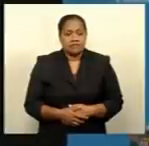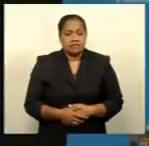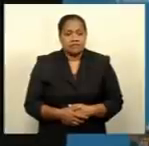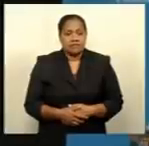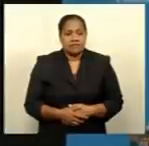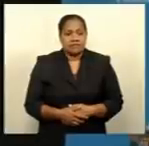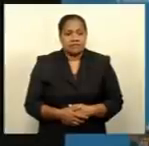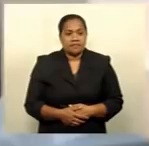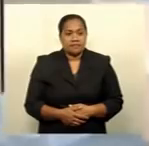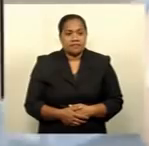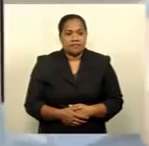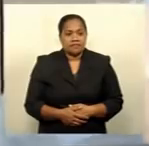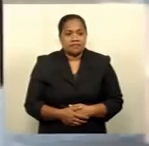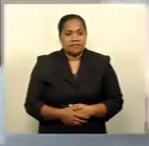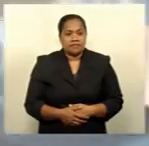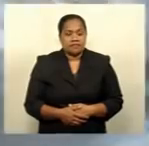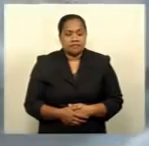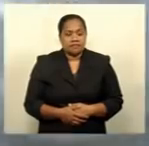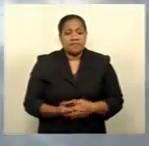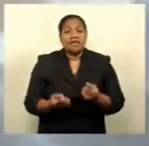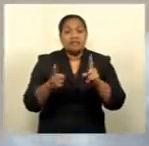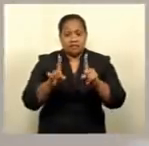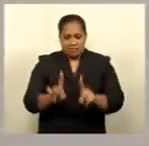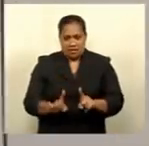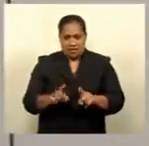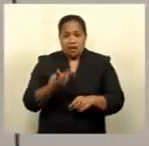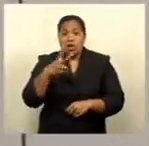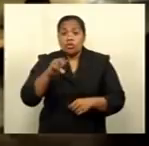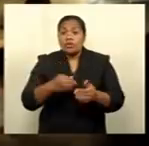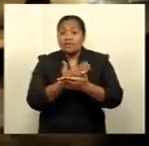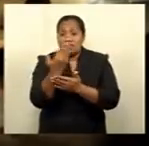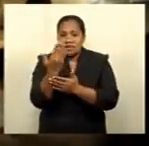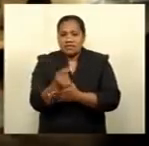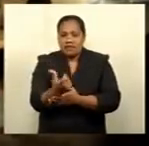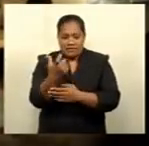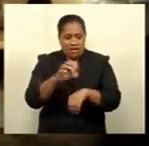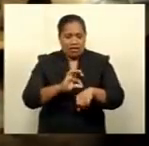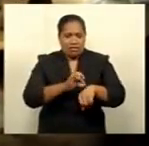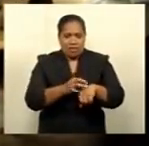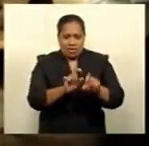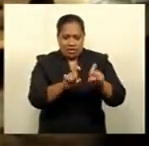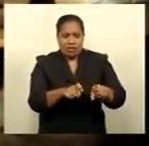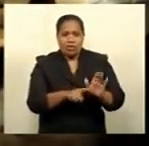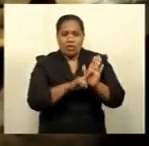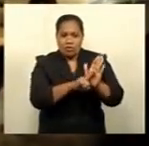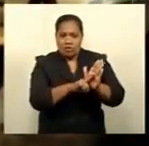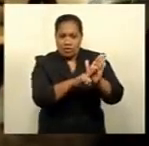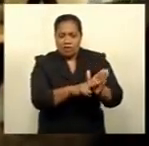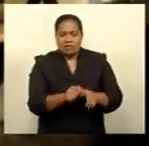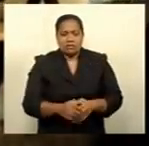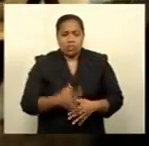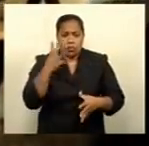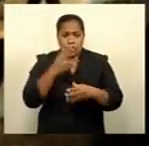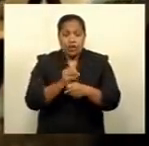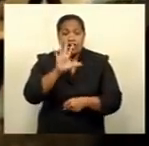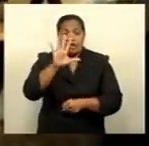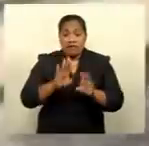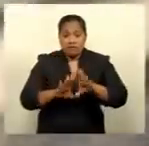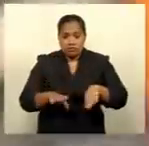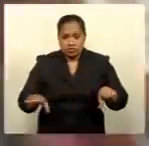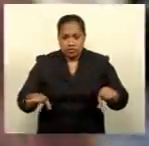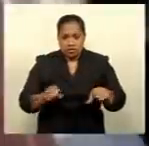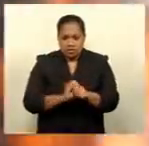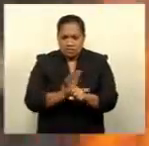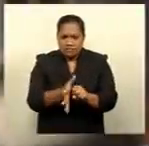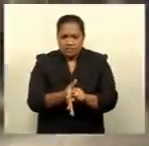Sadly, he died 20 days after admission at the Lotoko Hospital. A total of five children have now succumbed to COVID-19 since the